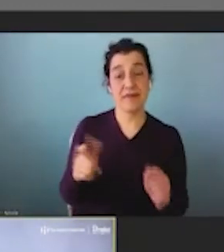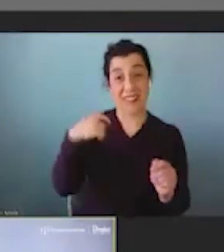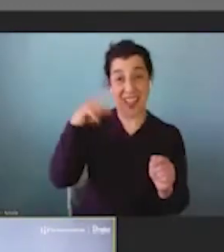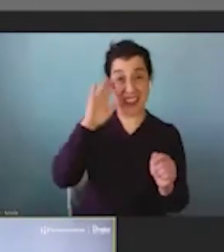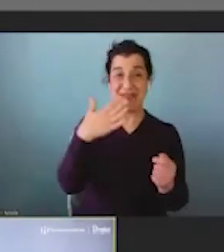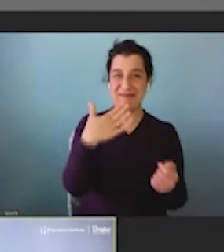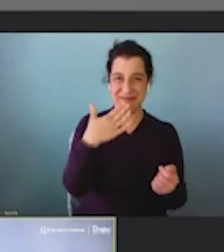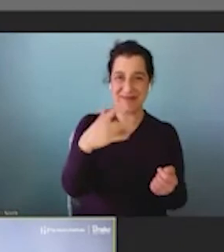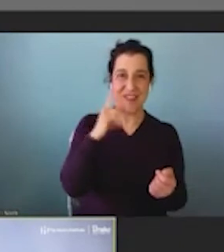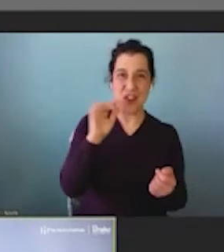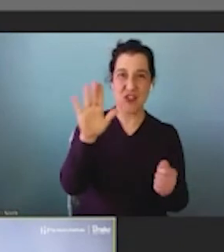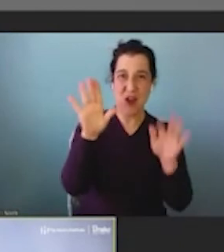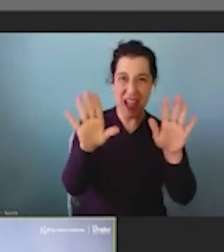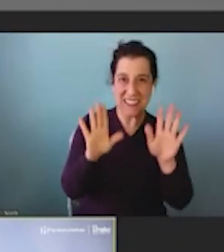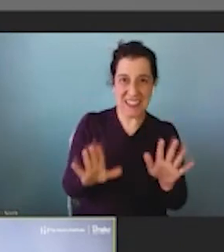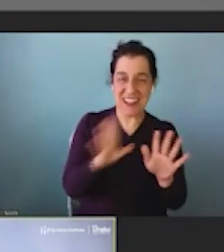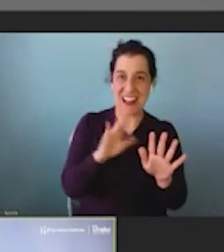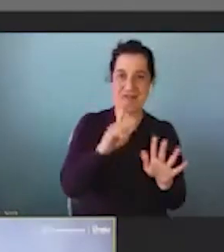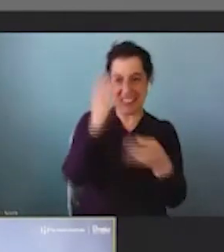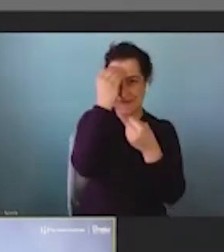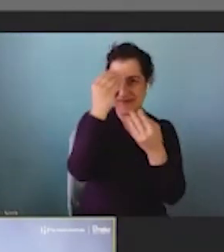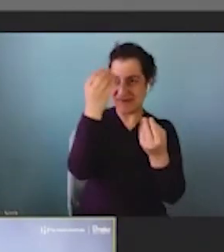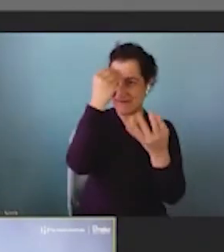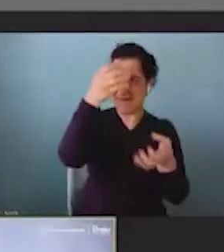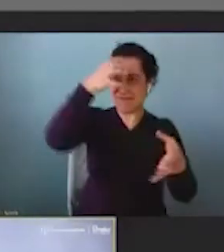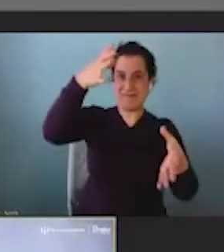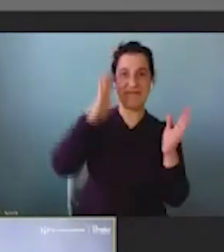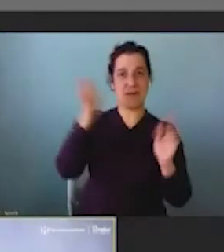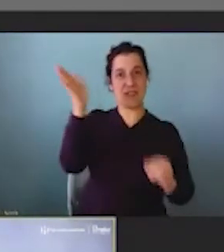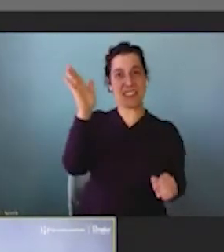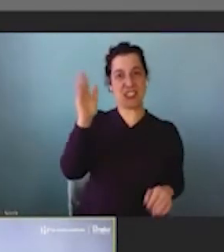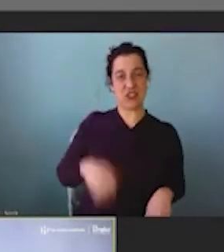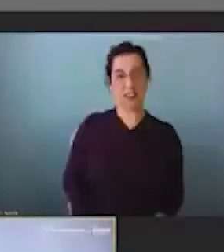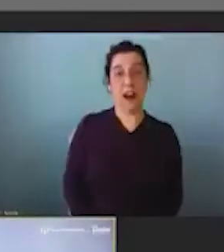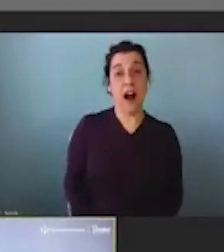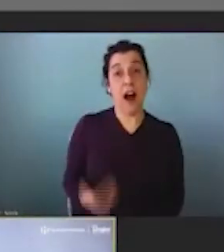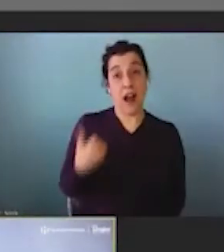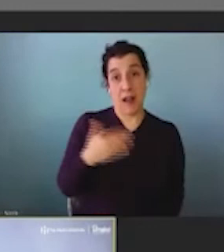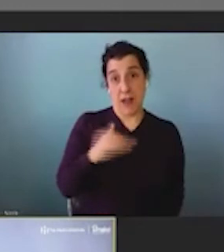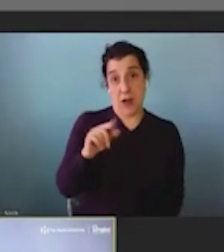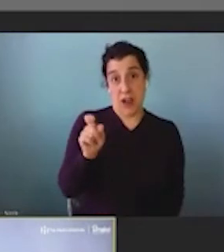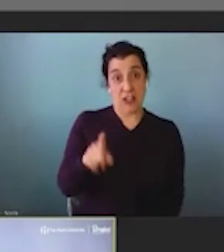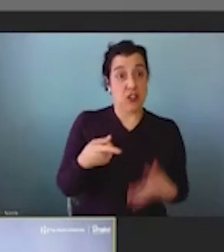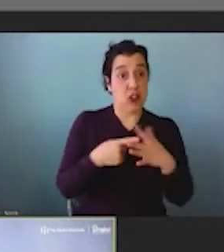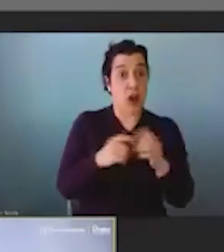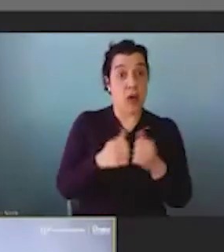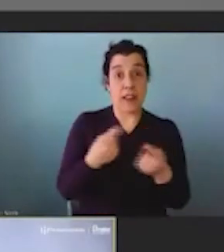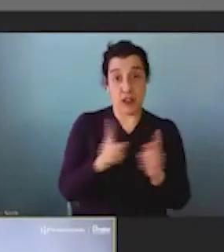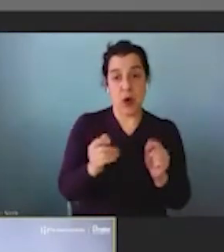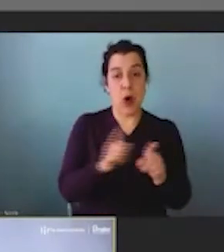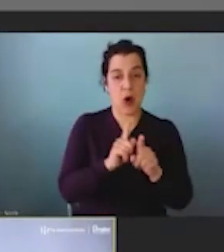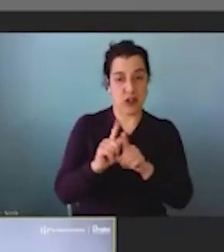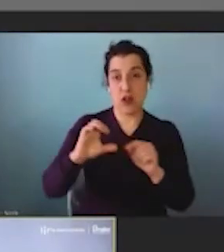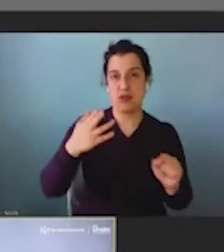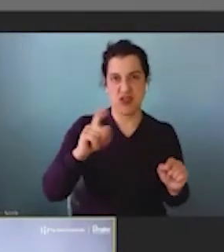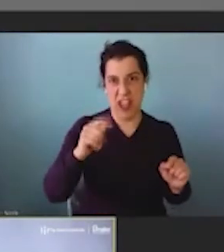for your excellent and educational presentation. I have a question to start here with you while we have some chat questions coming in.